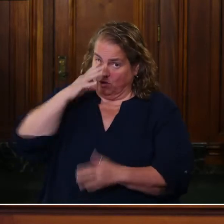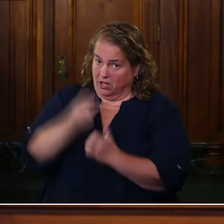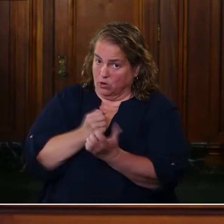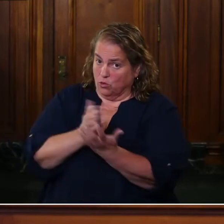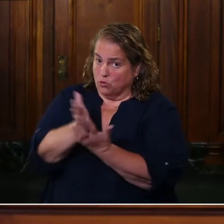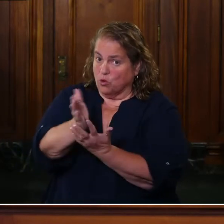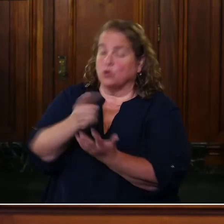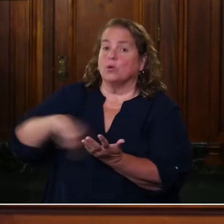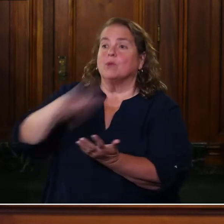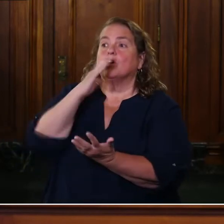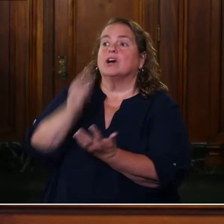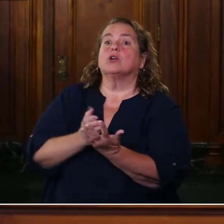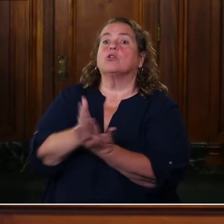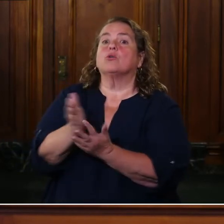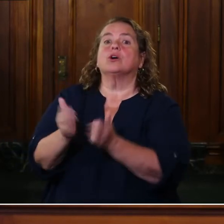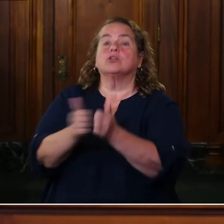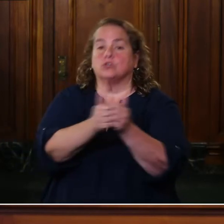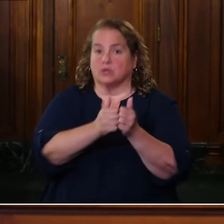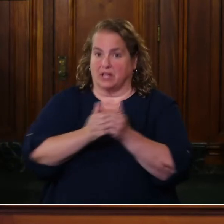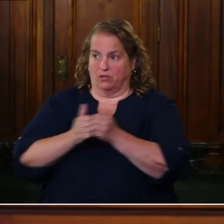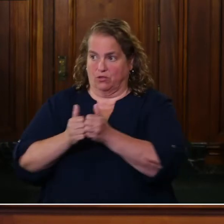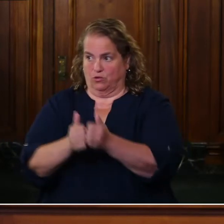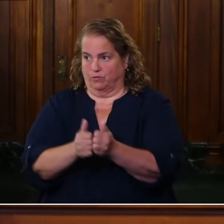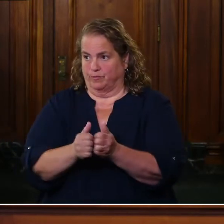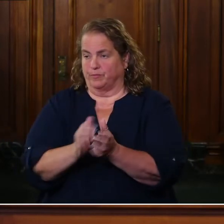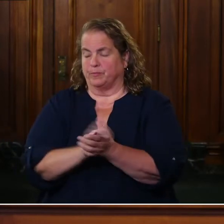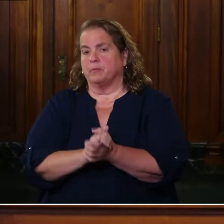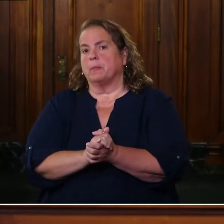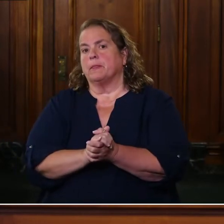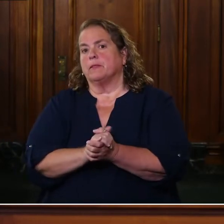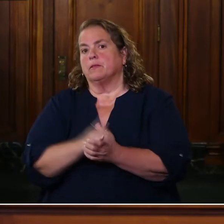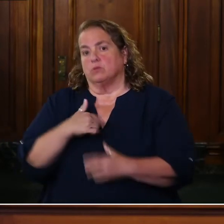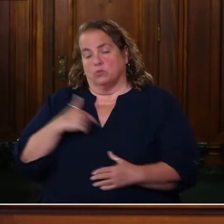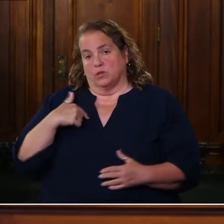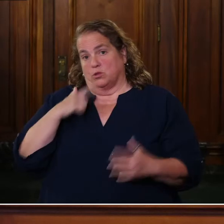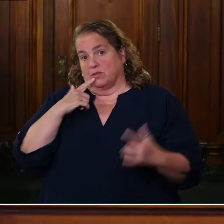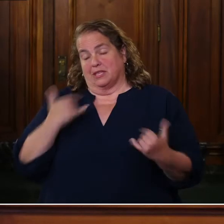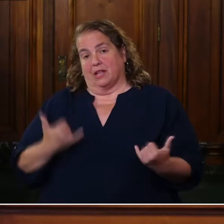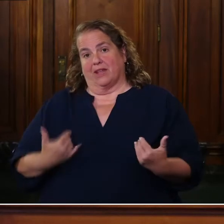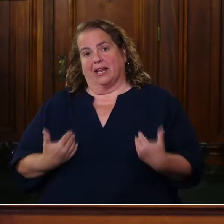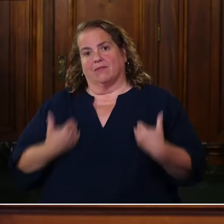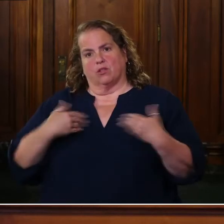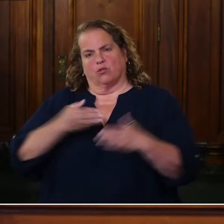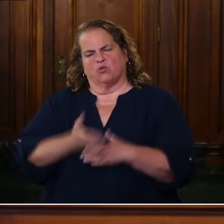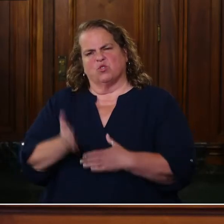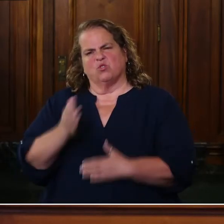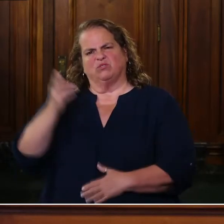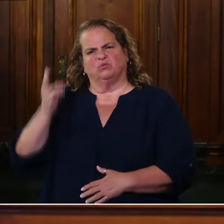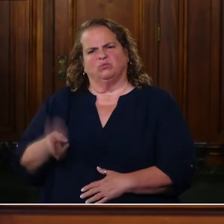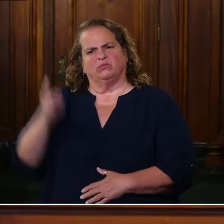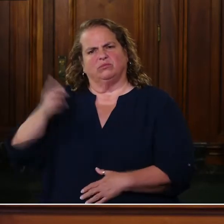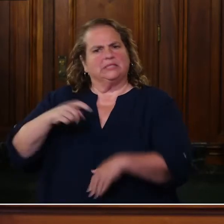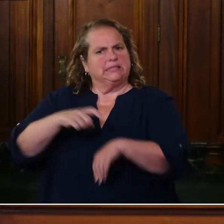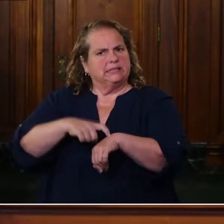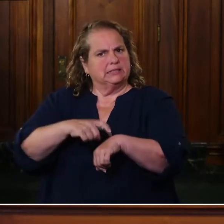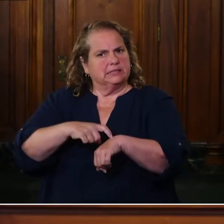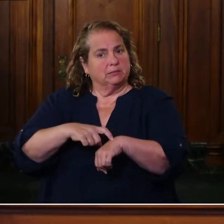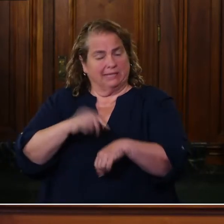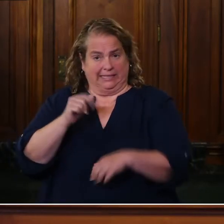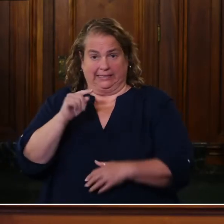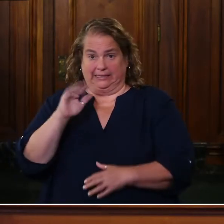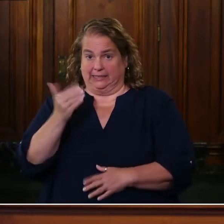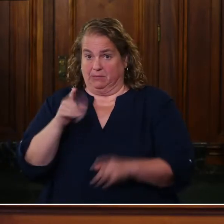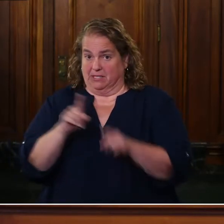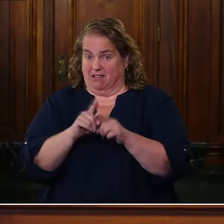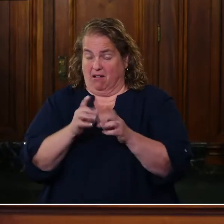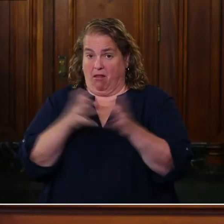We're going to get through this together. We are living through historic times. It actually seems like a lot of